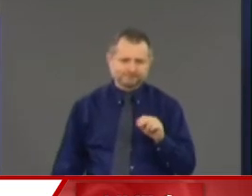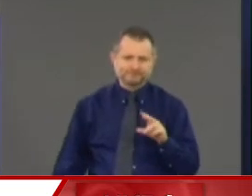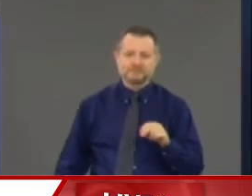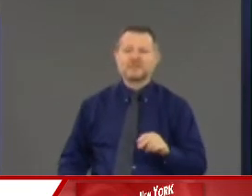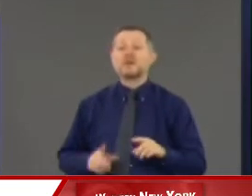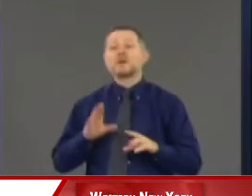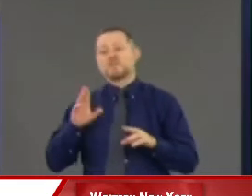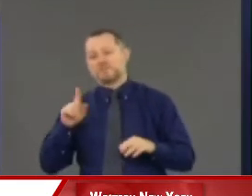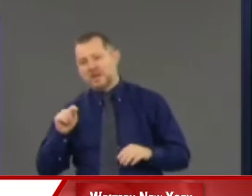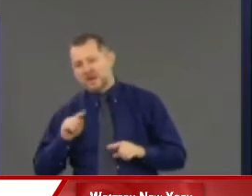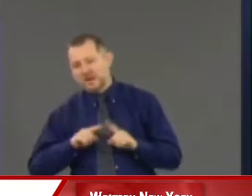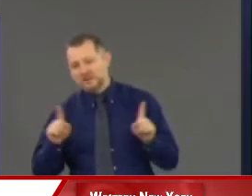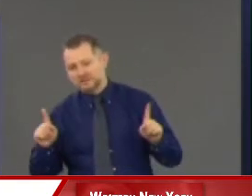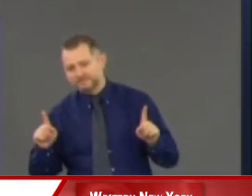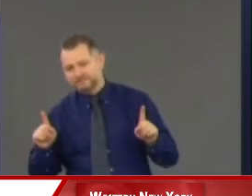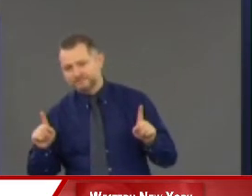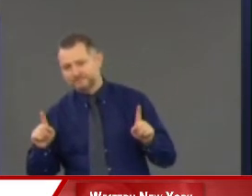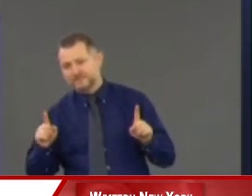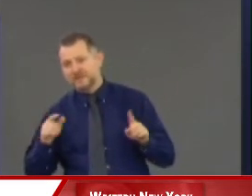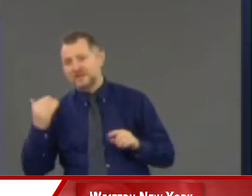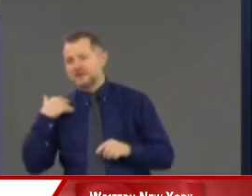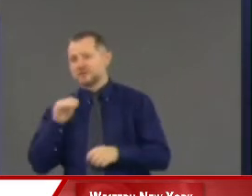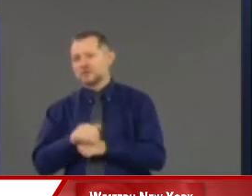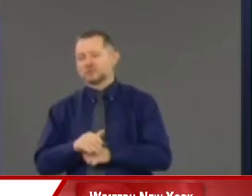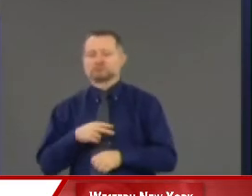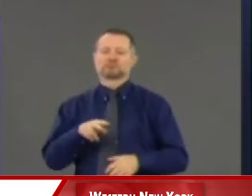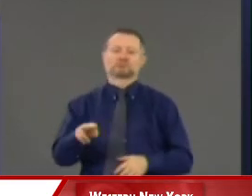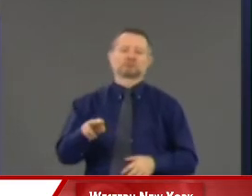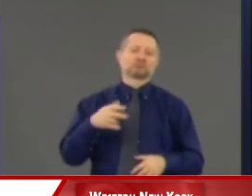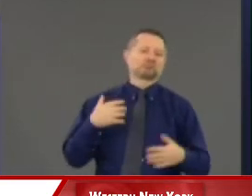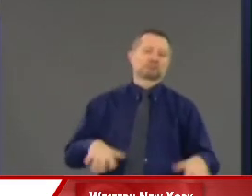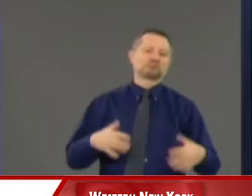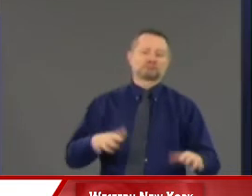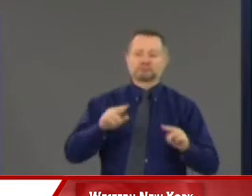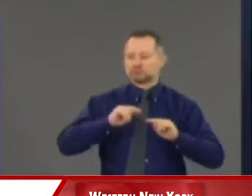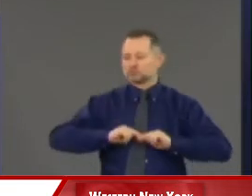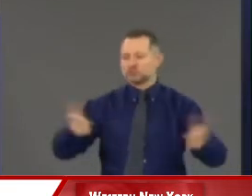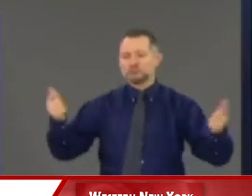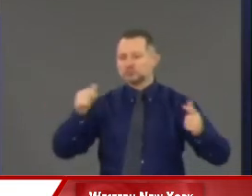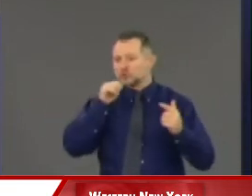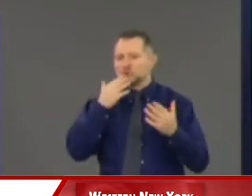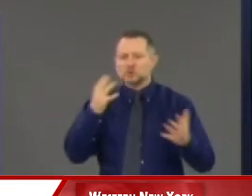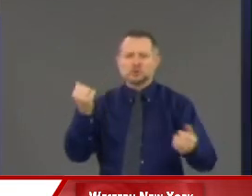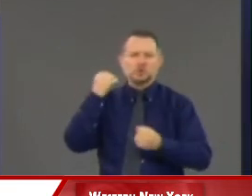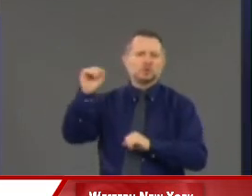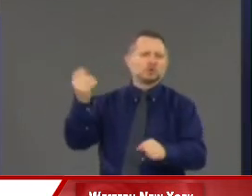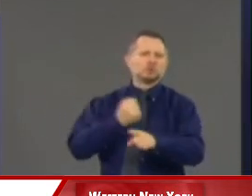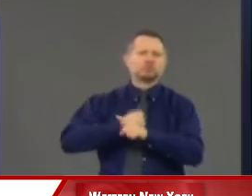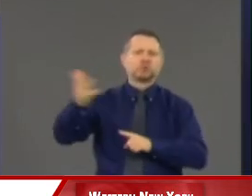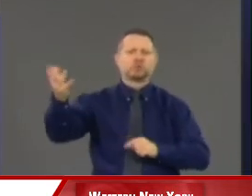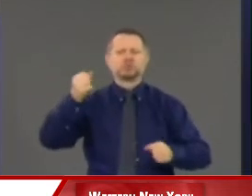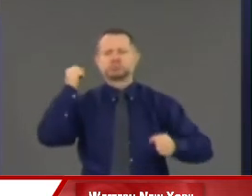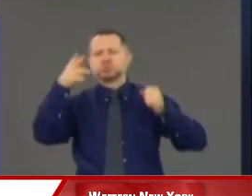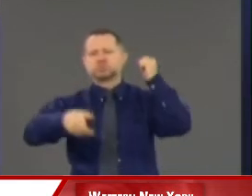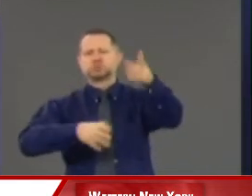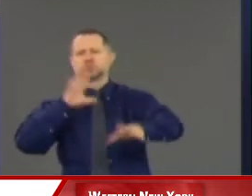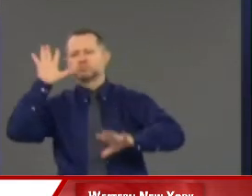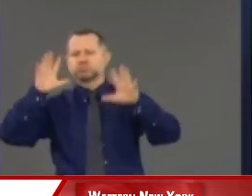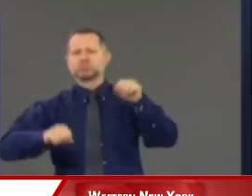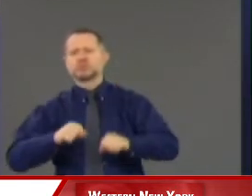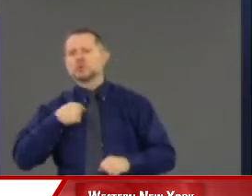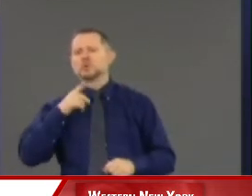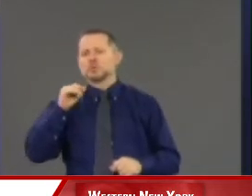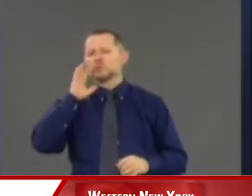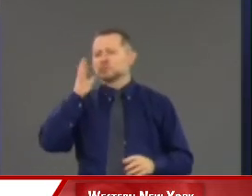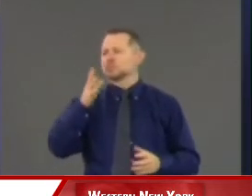But, obviously, last night was not good. So, what can we do differently? What can we do better? I'm going to speak to the mayor